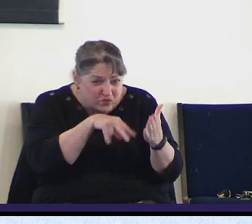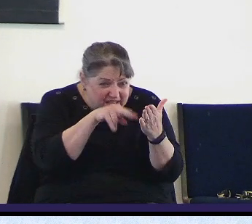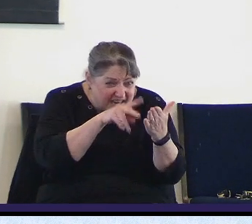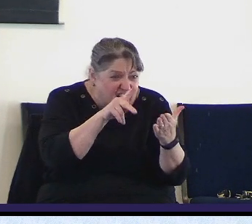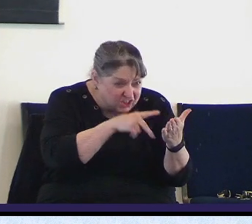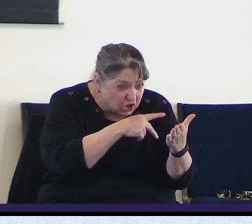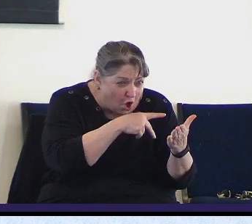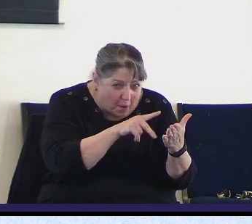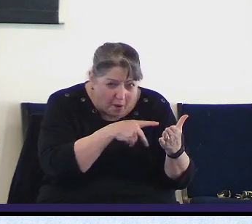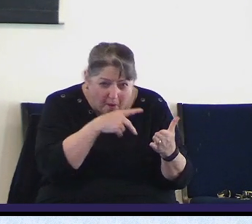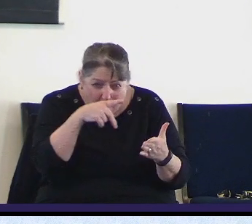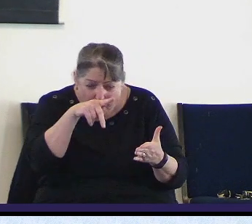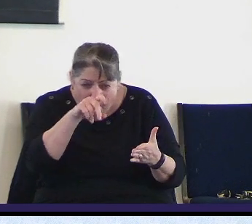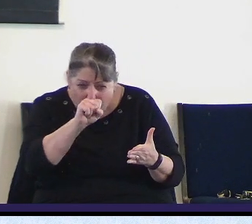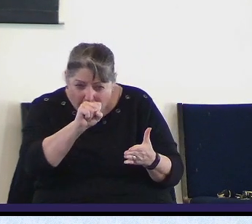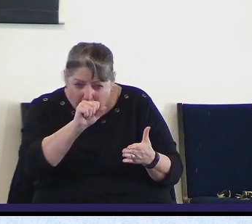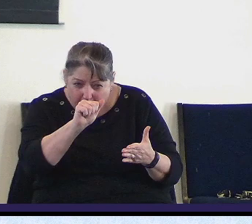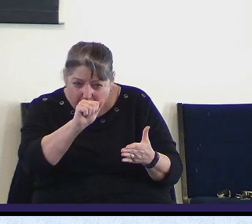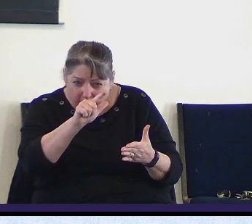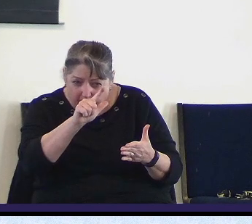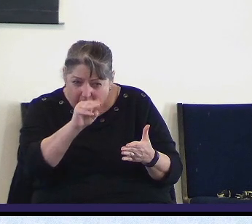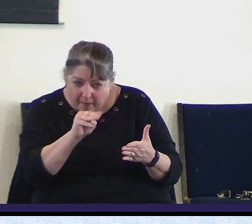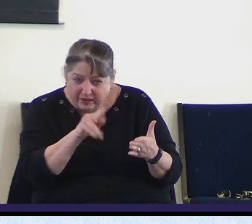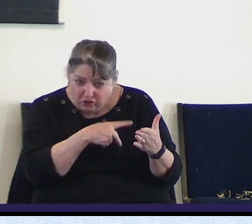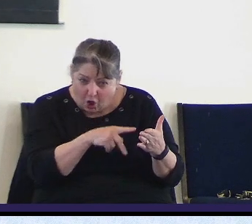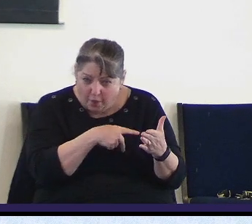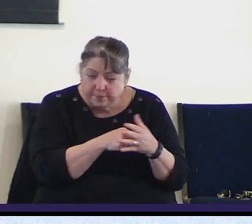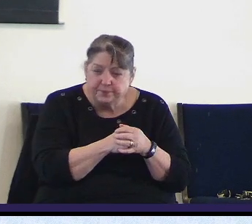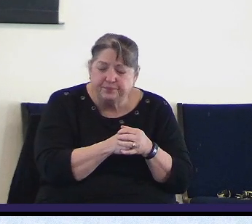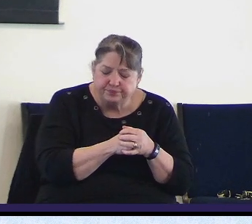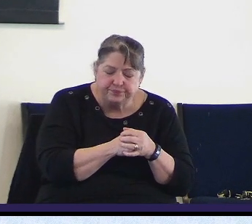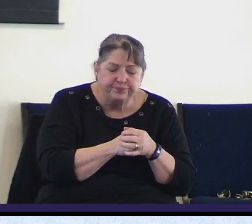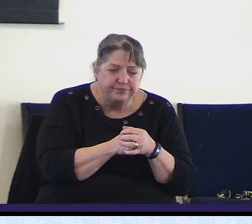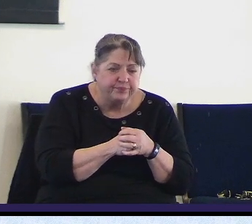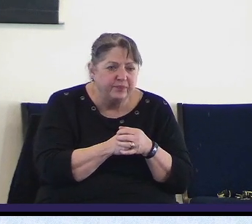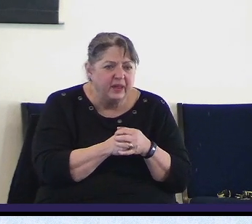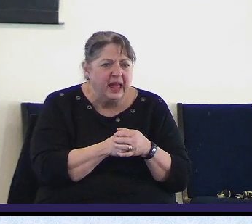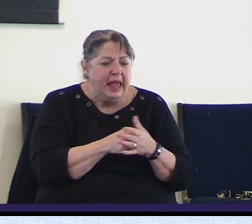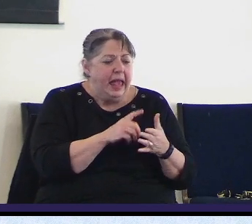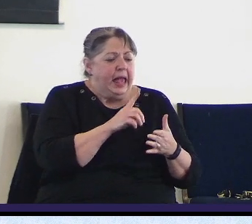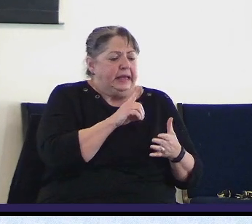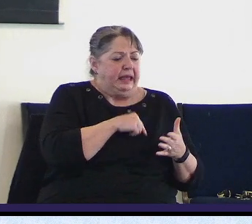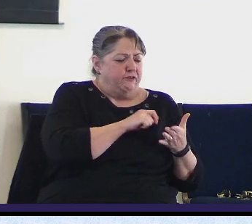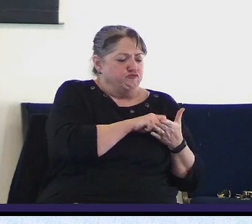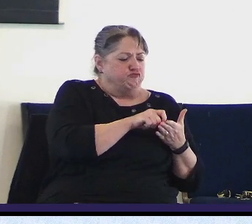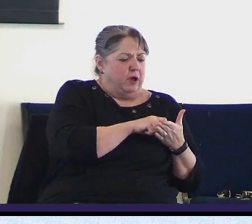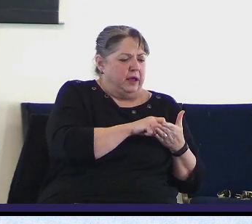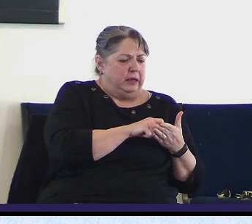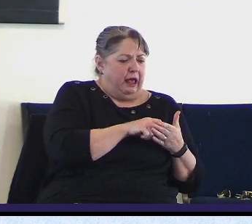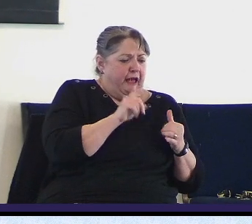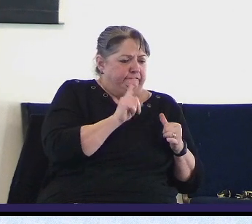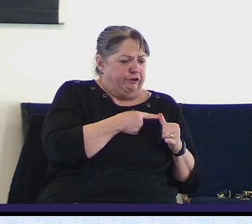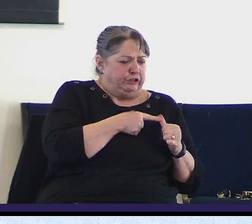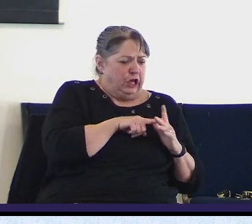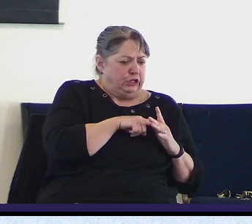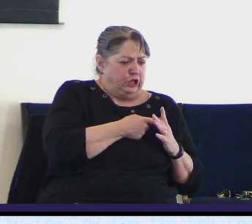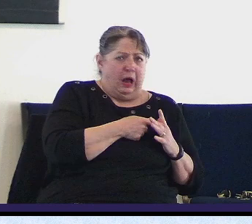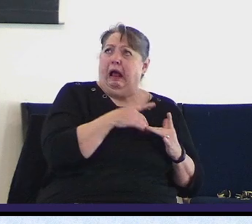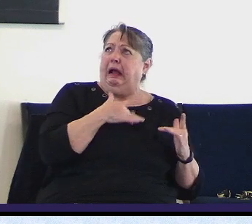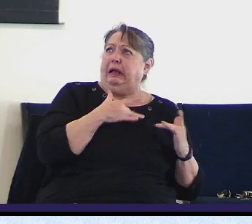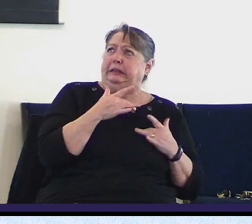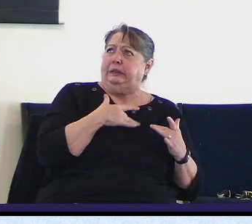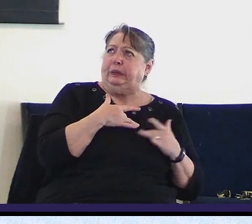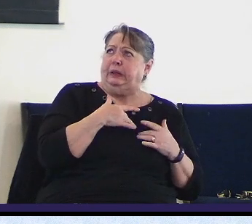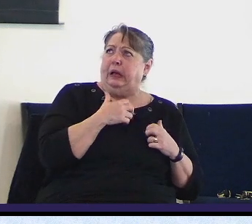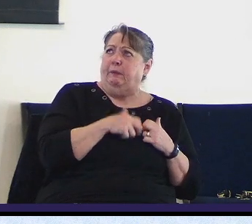time and time and time again that he often begins with a concern or a worry a fearful or worrisome thing going